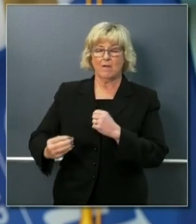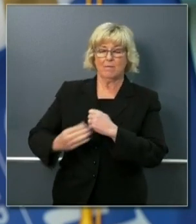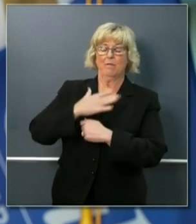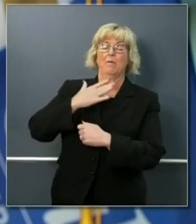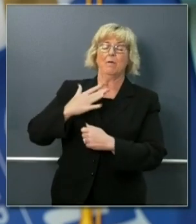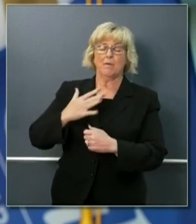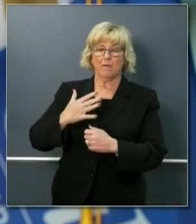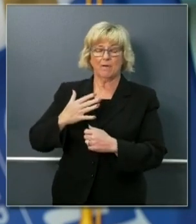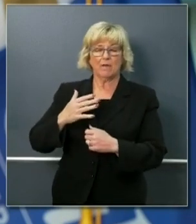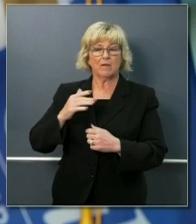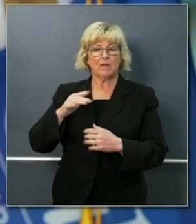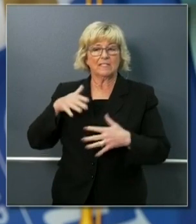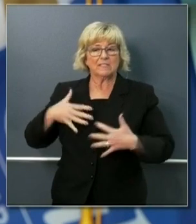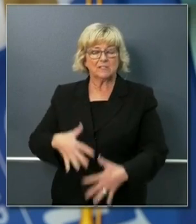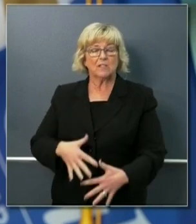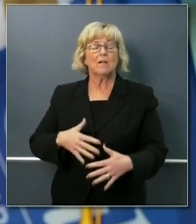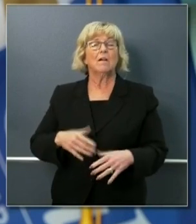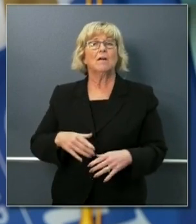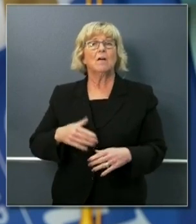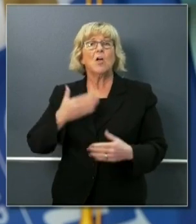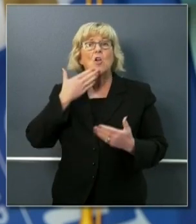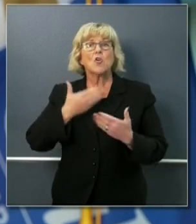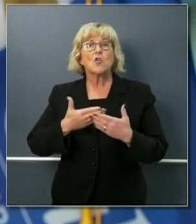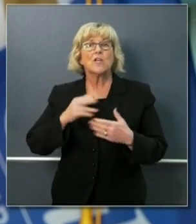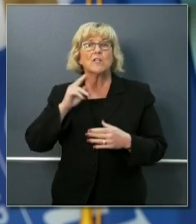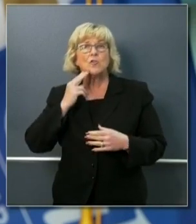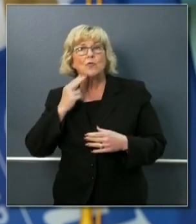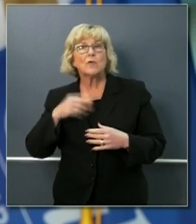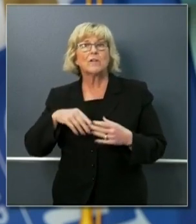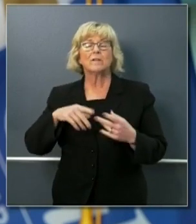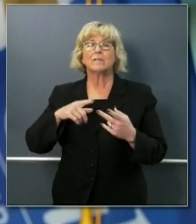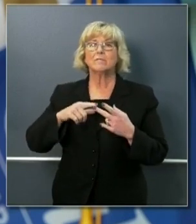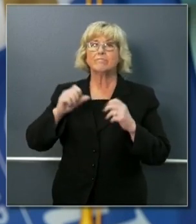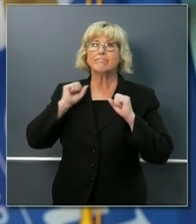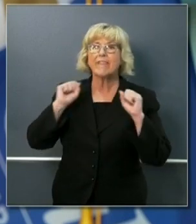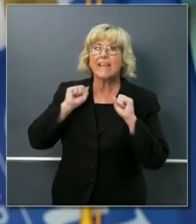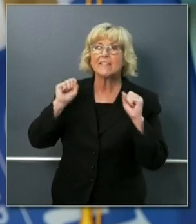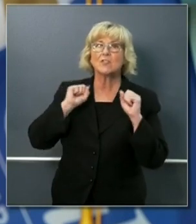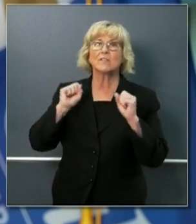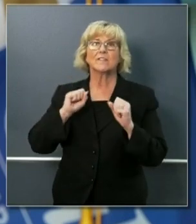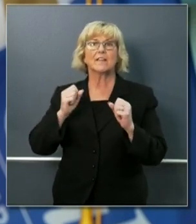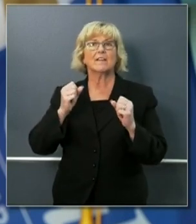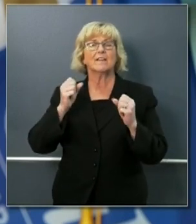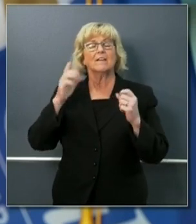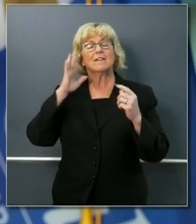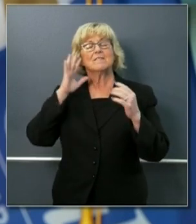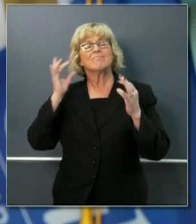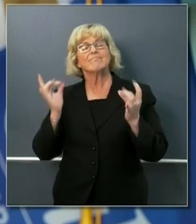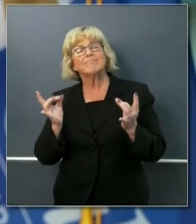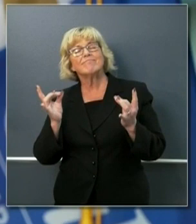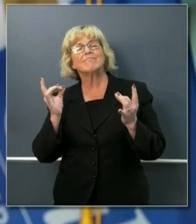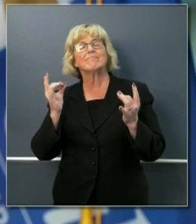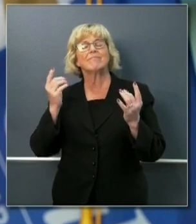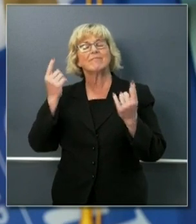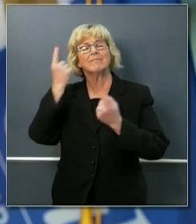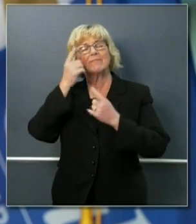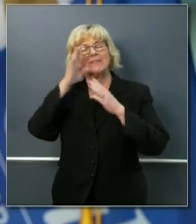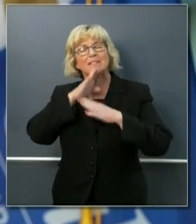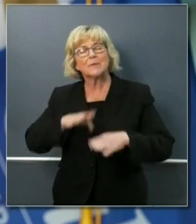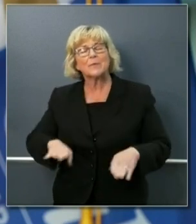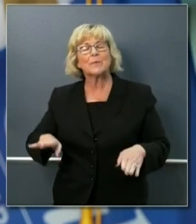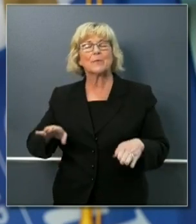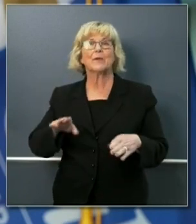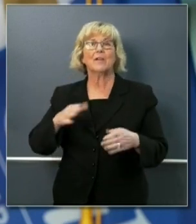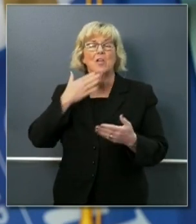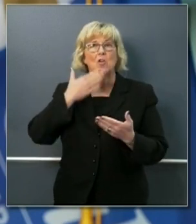nutrition, regular exercise, mindfulness like meditation, good sleep hygiene, and staying